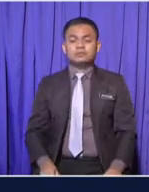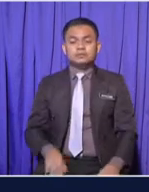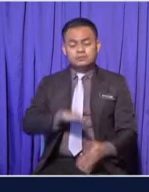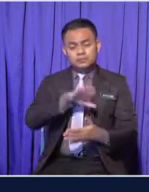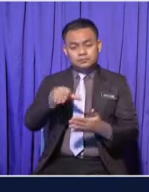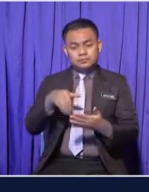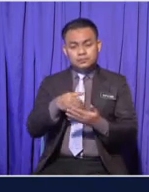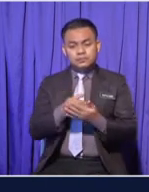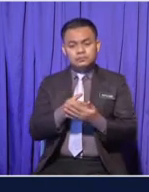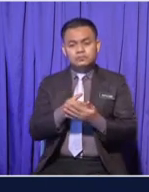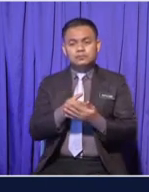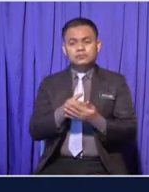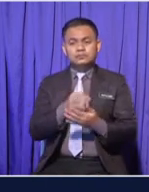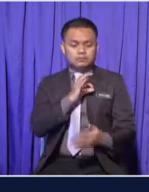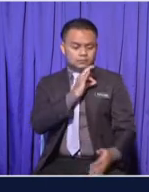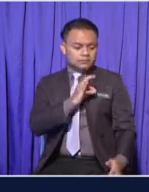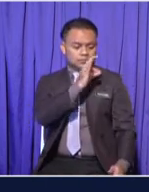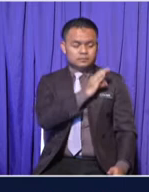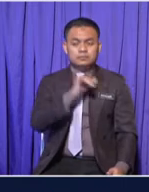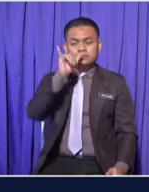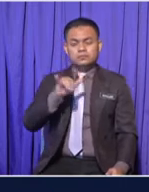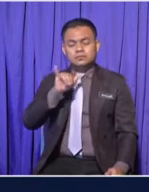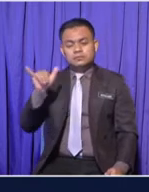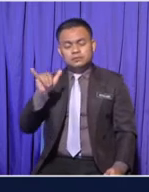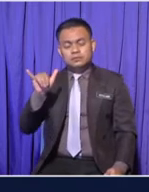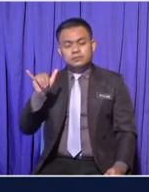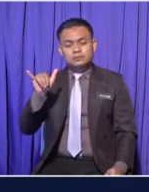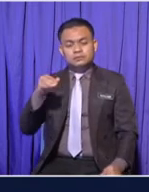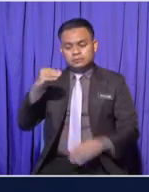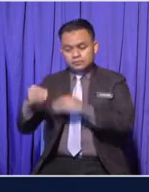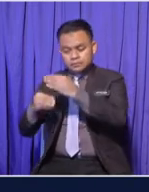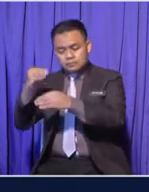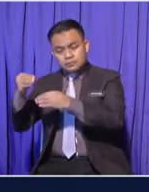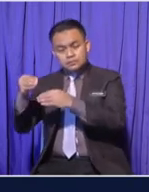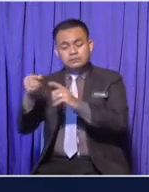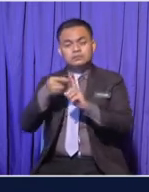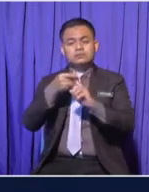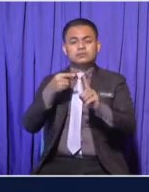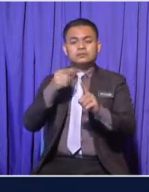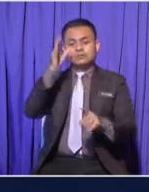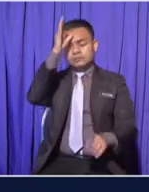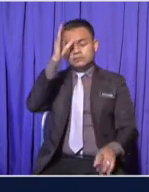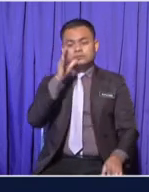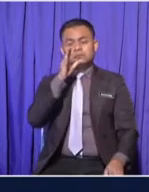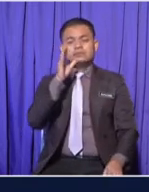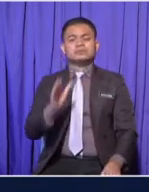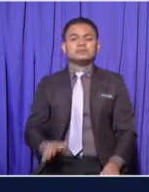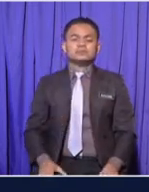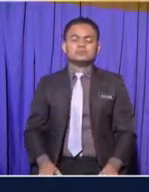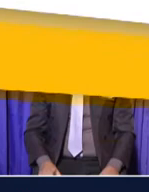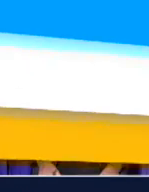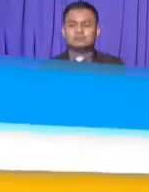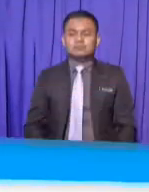the similar fissures That we have Are inherited from our parents Or ancestors